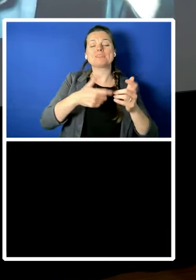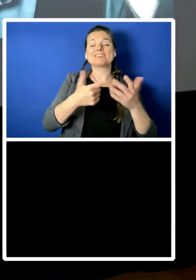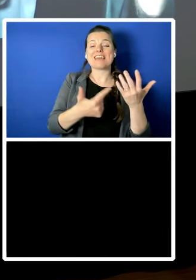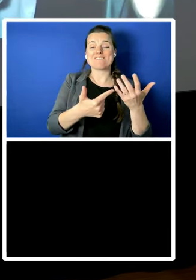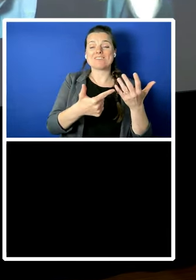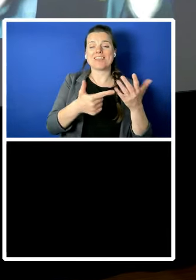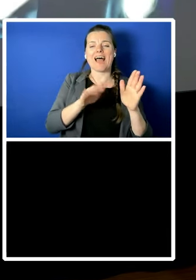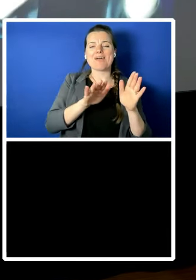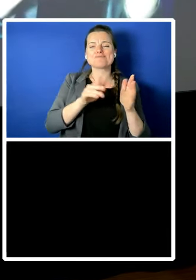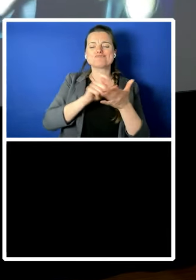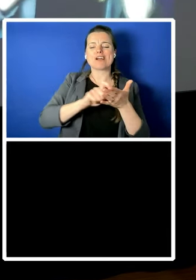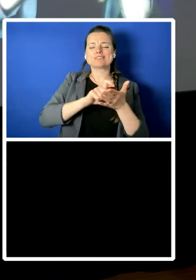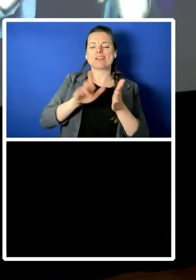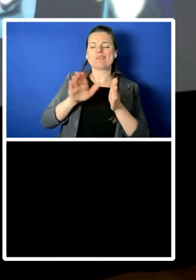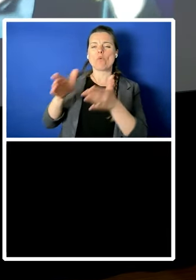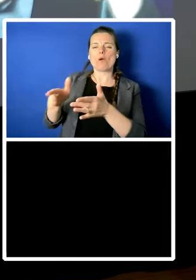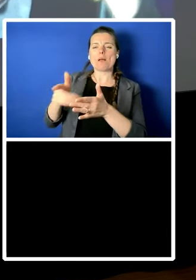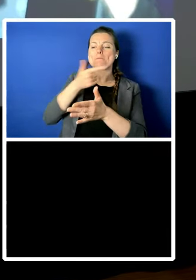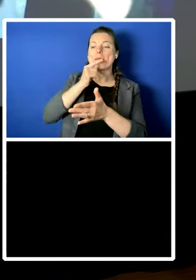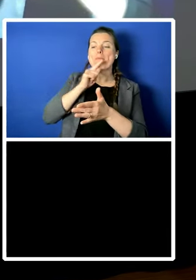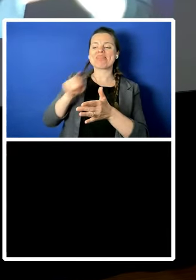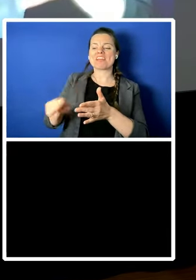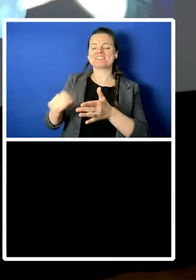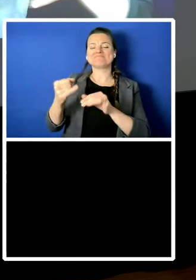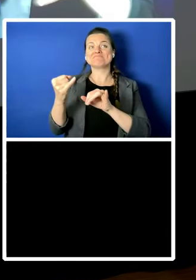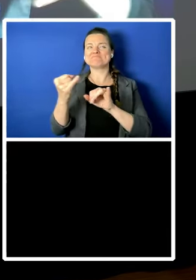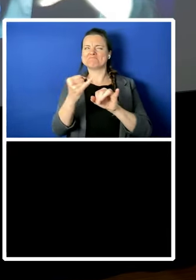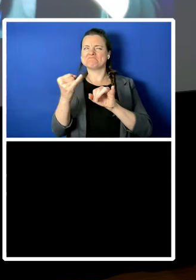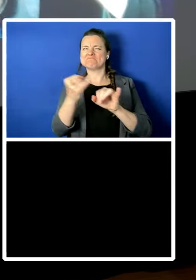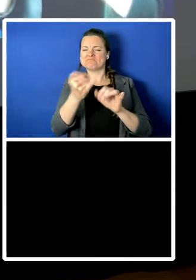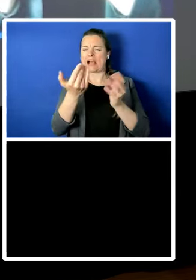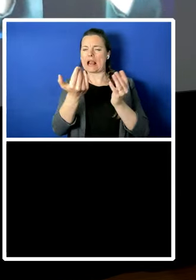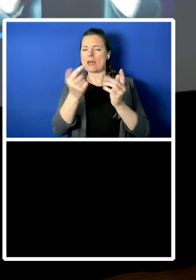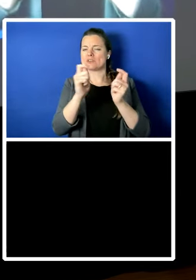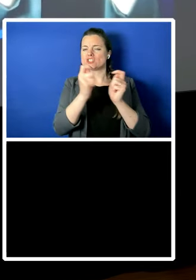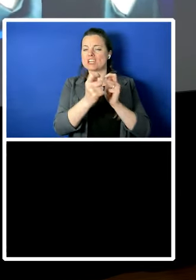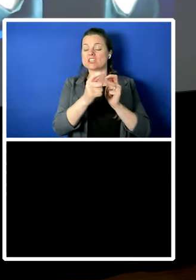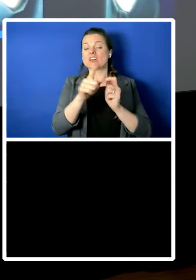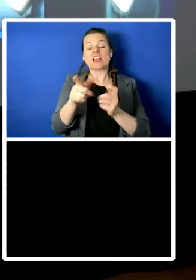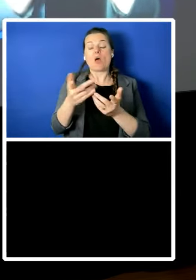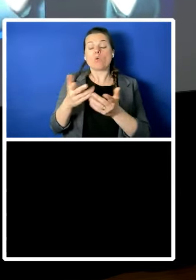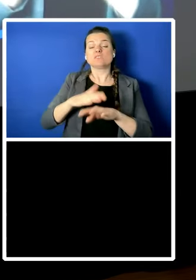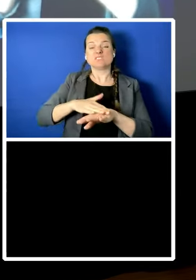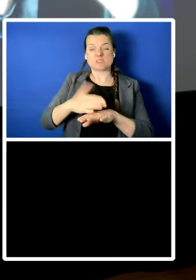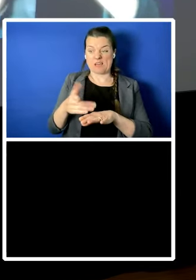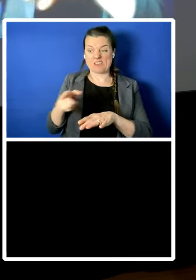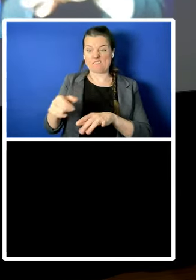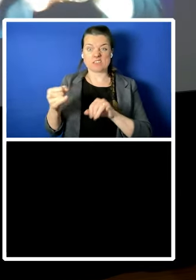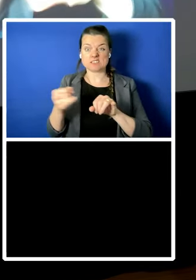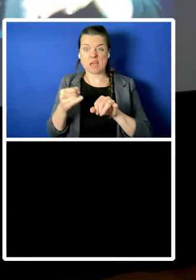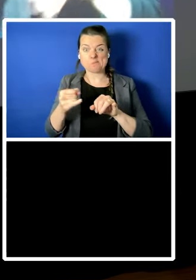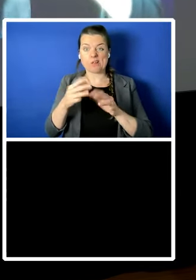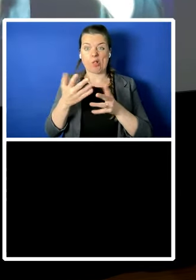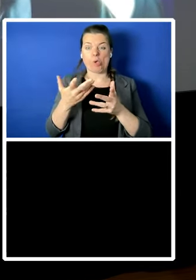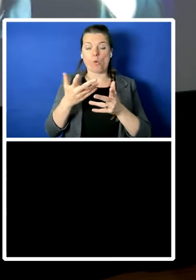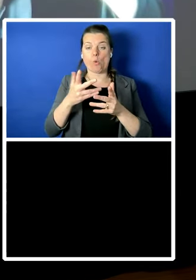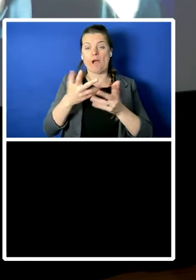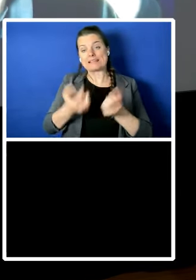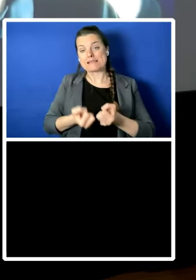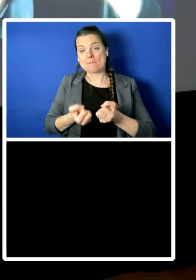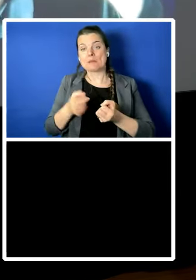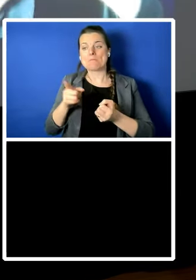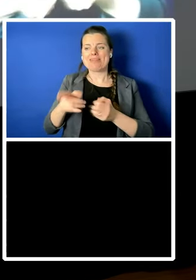change because whether they're skeptical or not they have to look at the scale of the consensus and they have to look at the potential ways in which